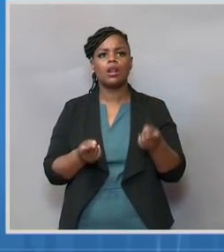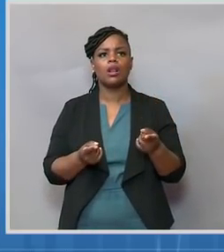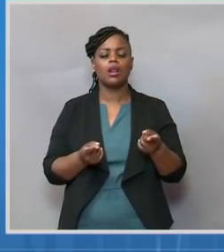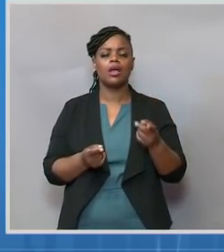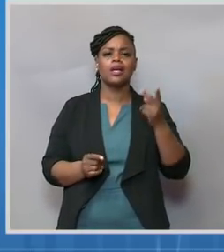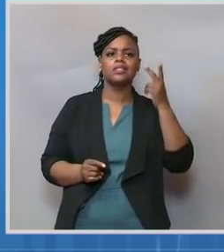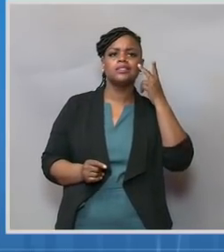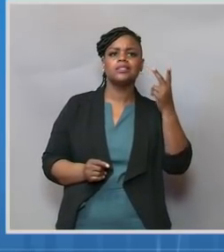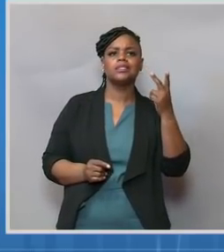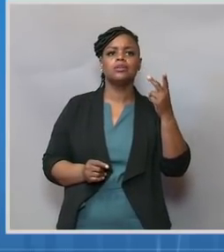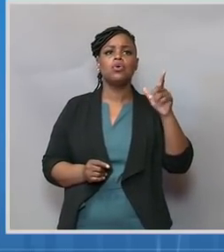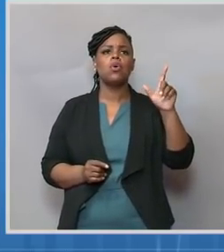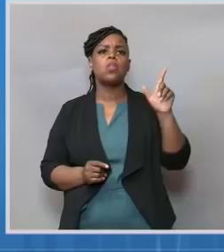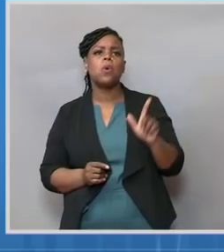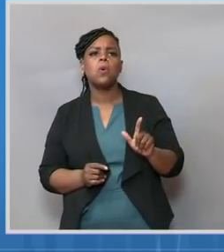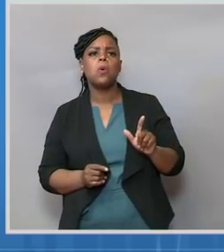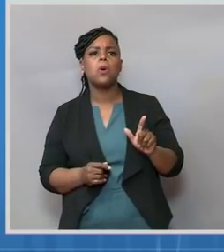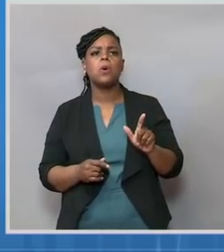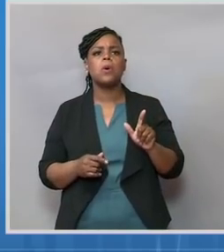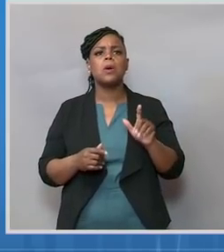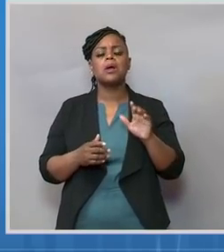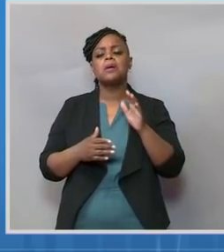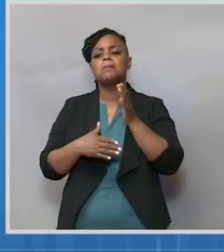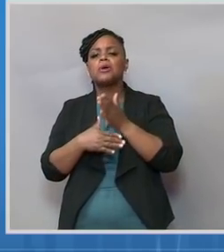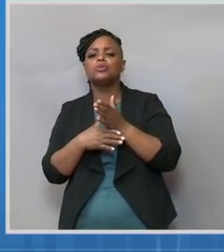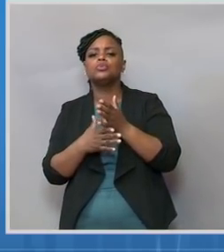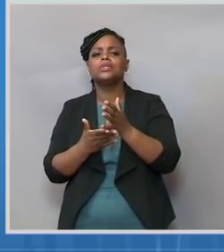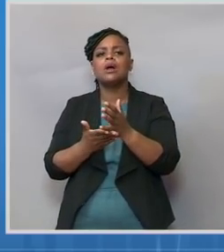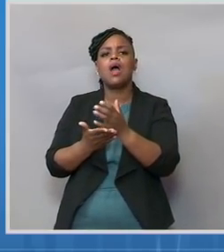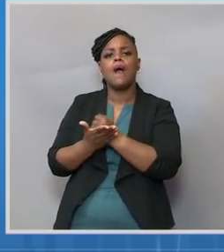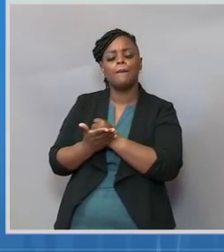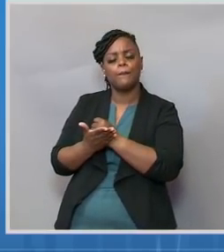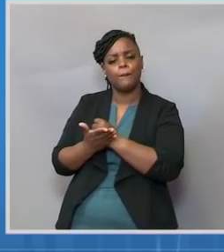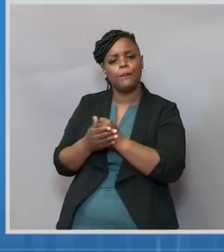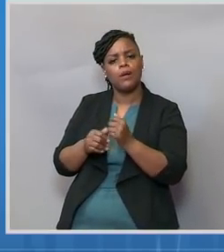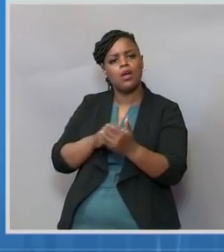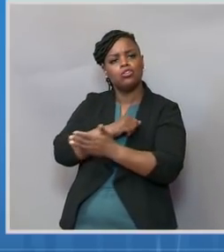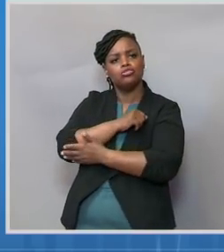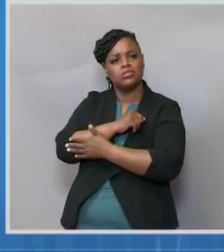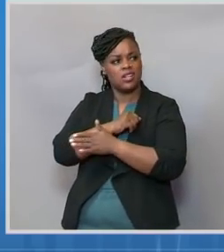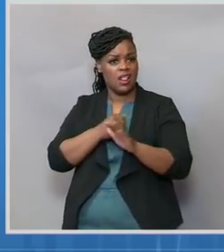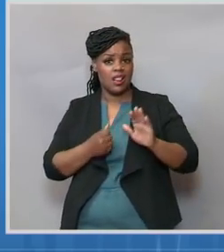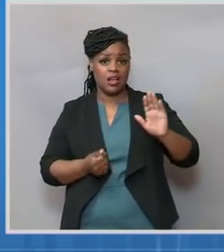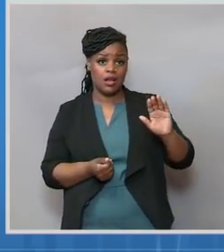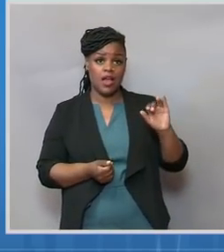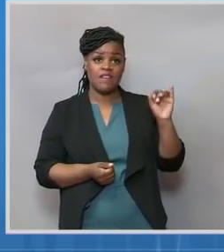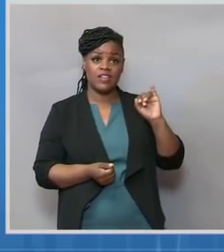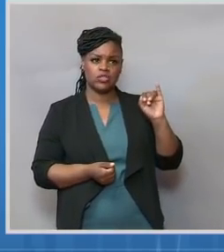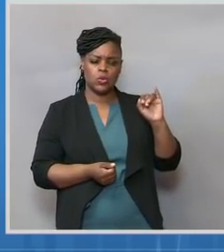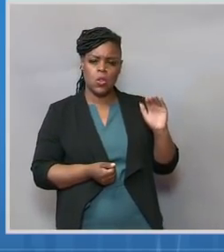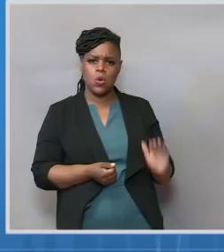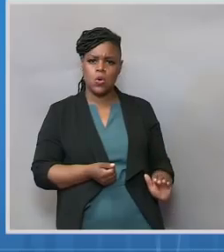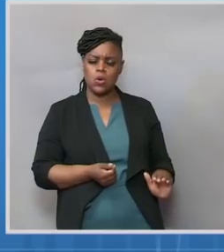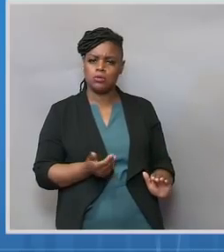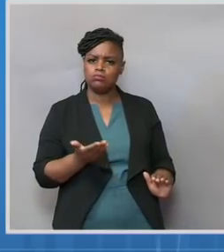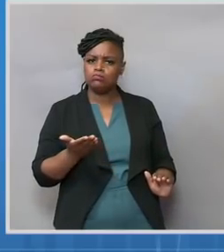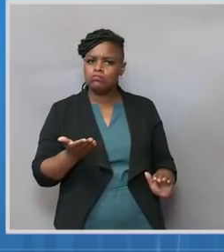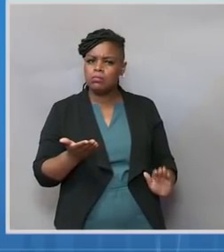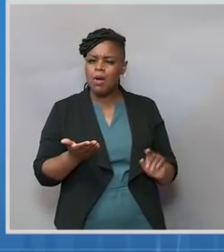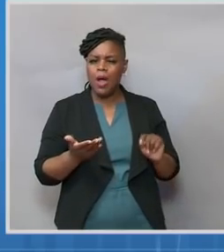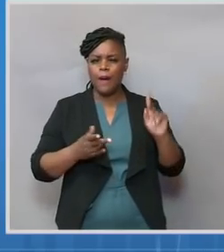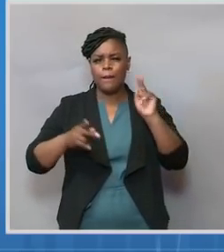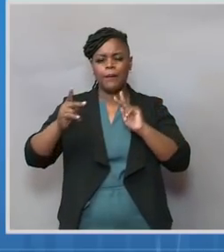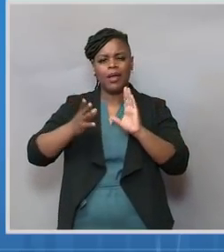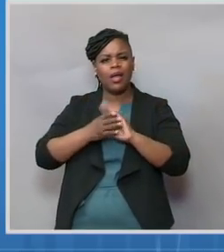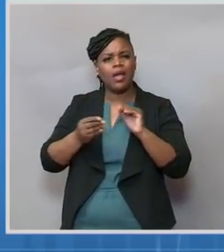-income countries that didn't have as many infections, that people would say, maybe there's something special about climate, about this, about